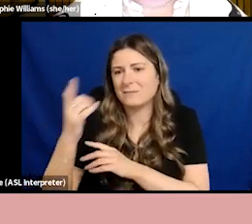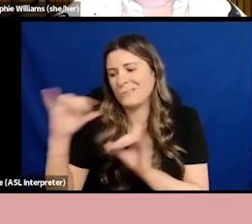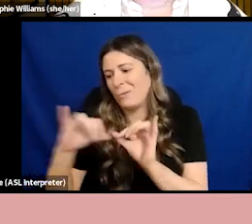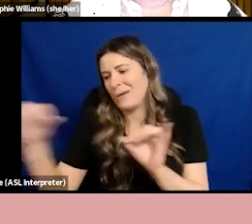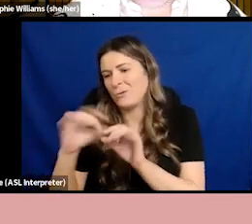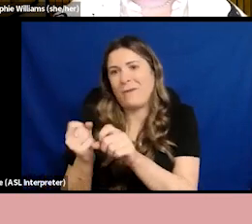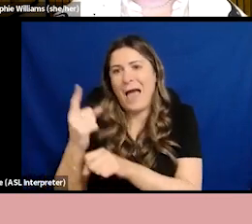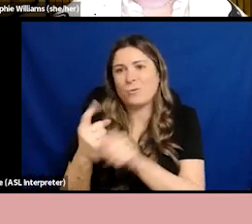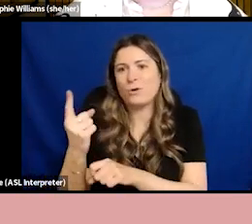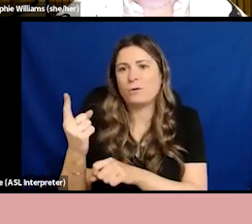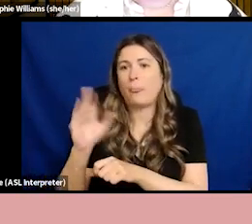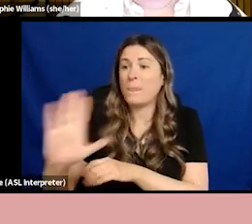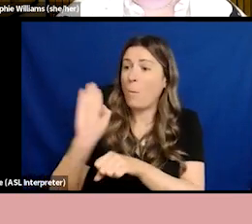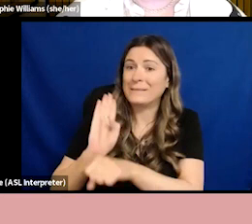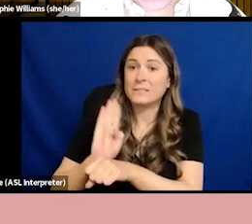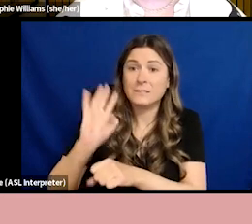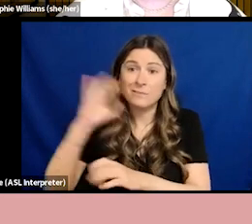and value of your business.